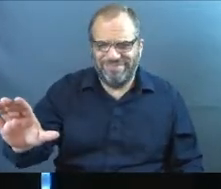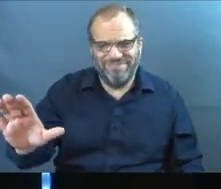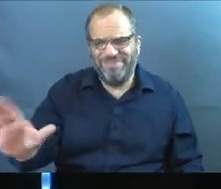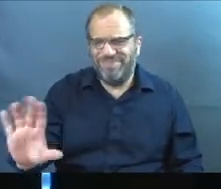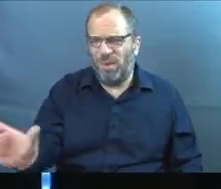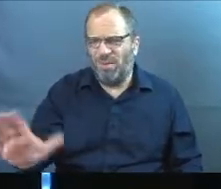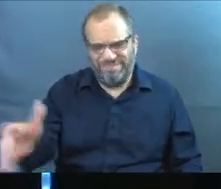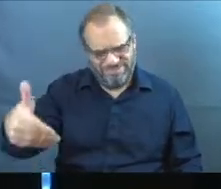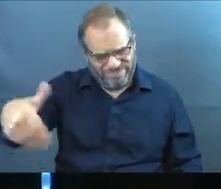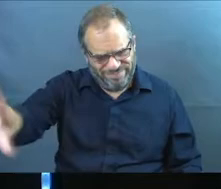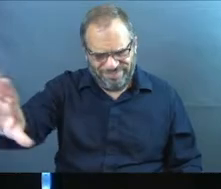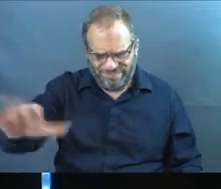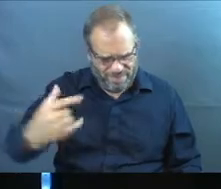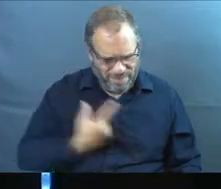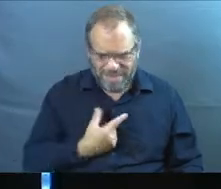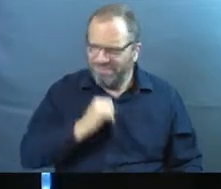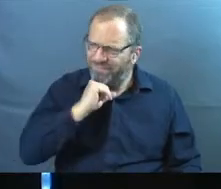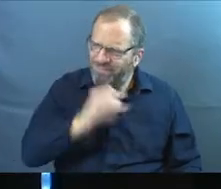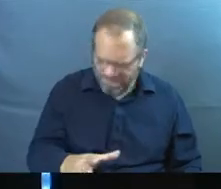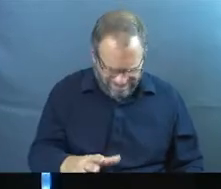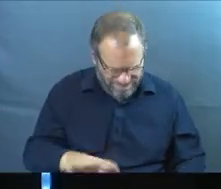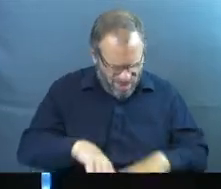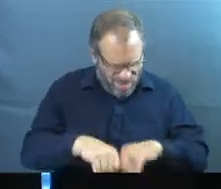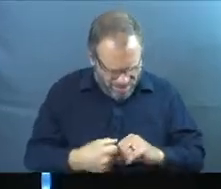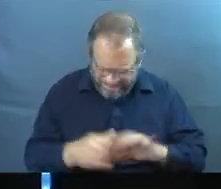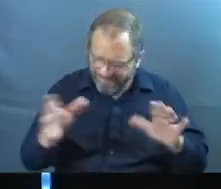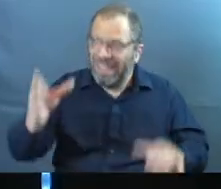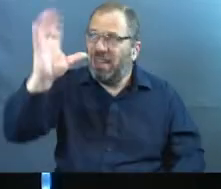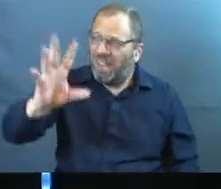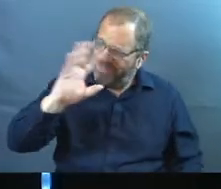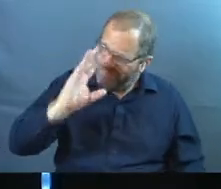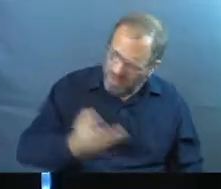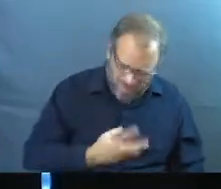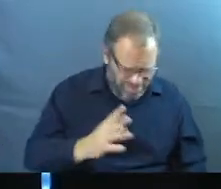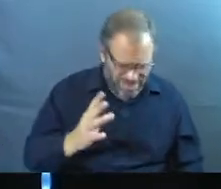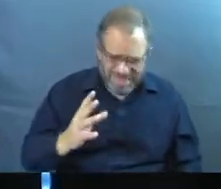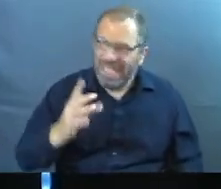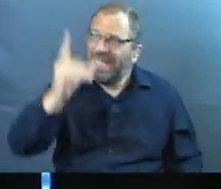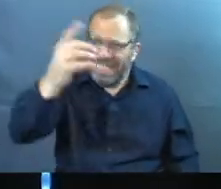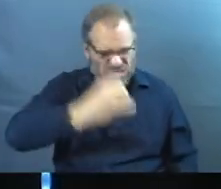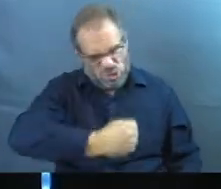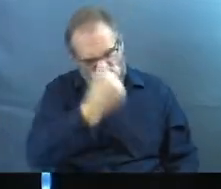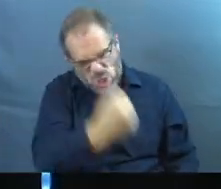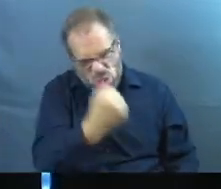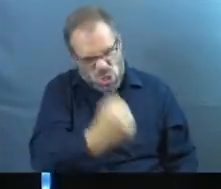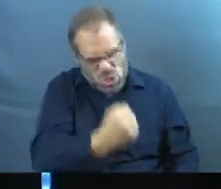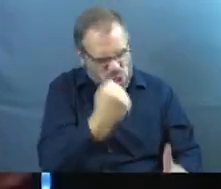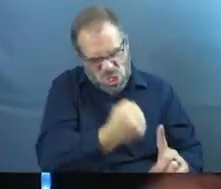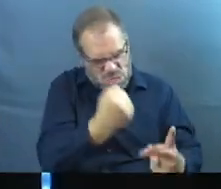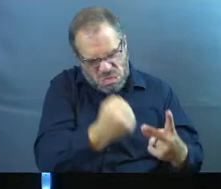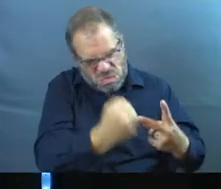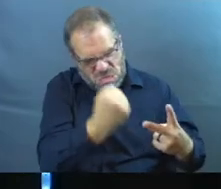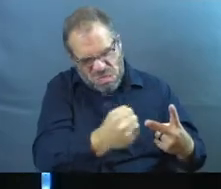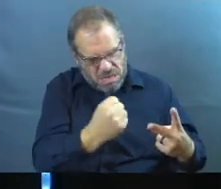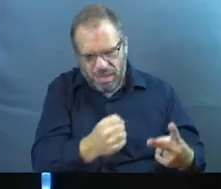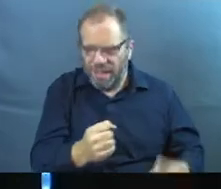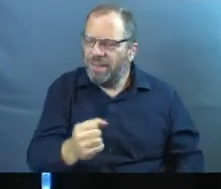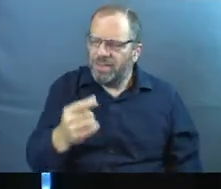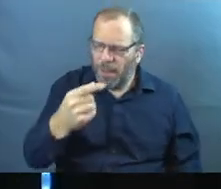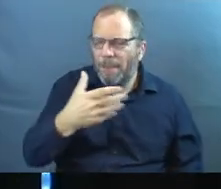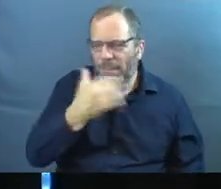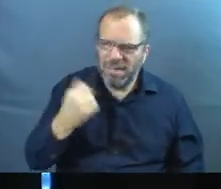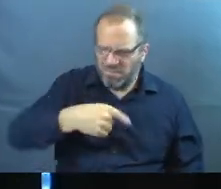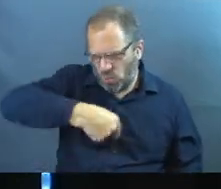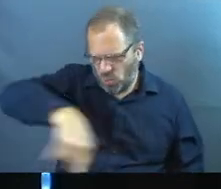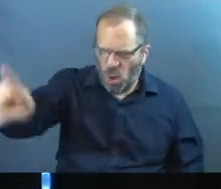away from me. I'm nothing. I've just got brokenness. God has turned against me again. His fist is against me. You guys are better off going back to where you're from and